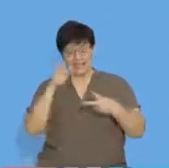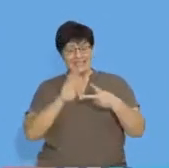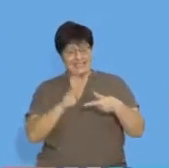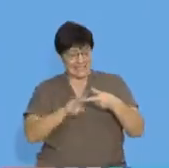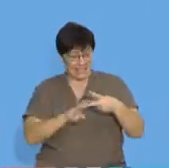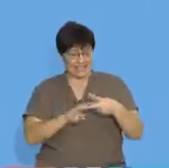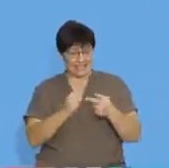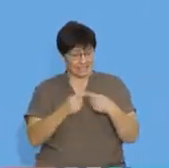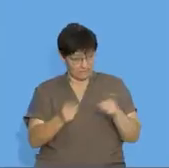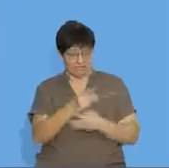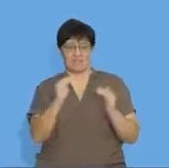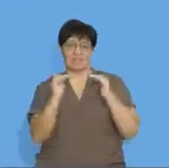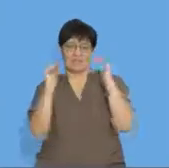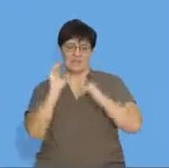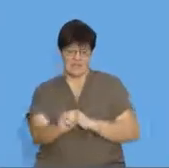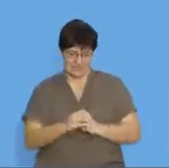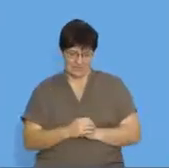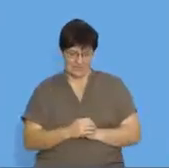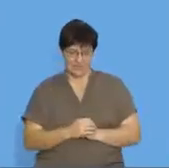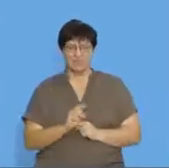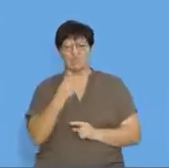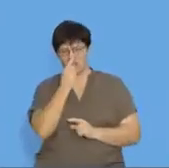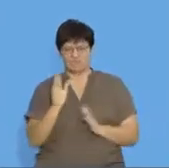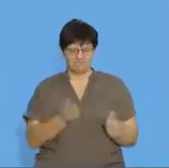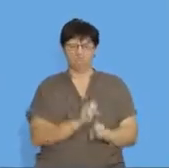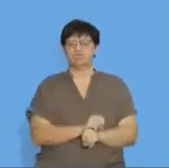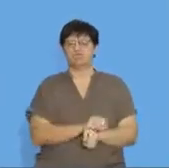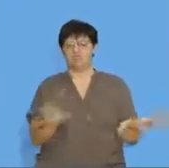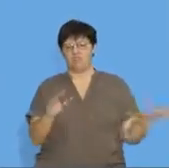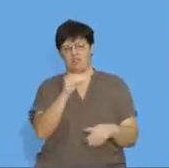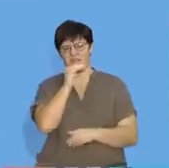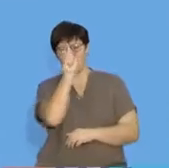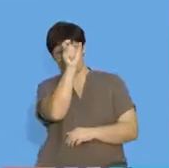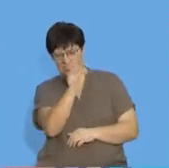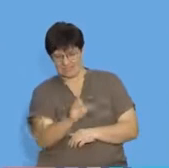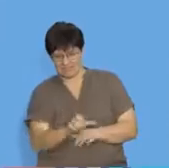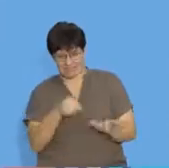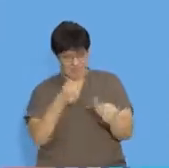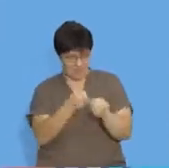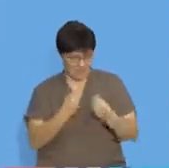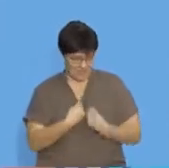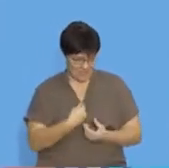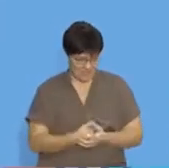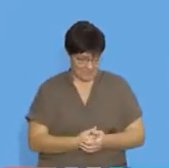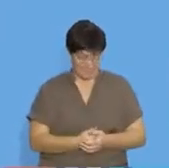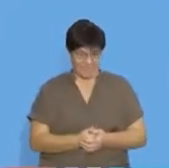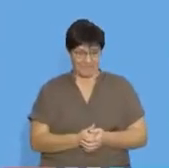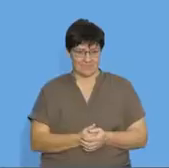are equal. But first, let's have a look at some general definitions. Will you follow on the board with me, please?